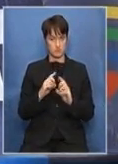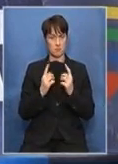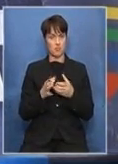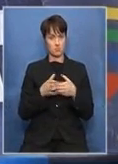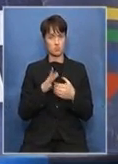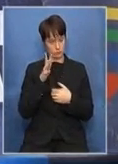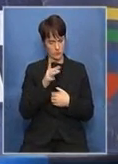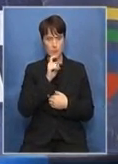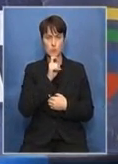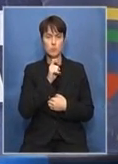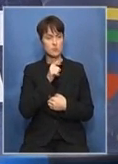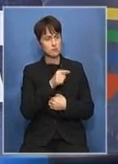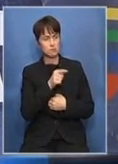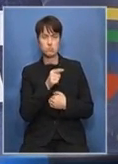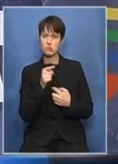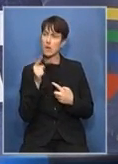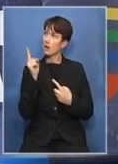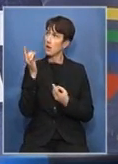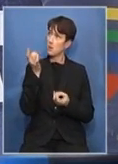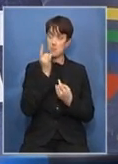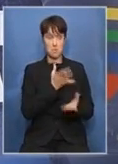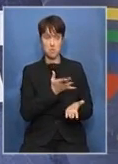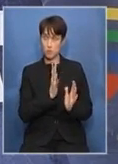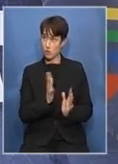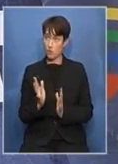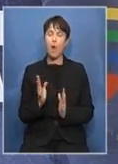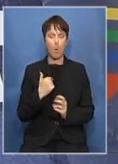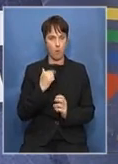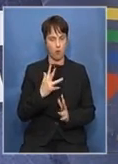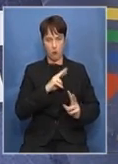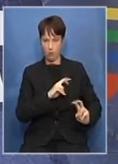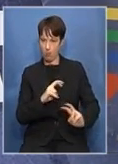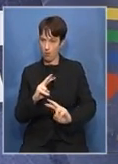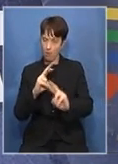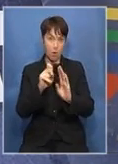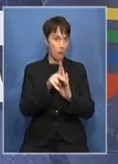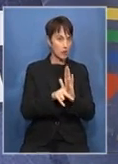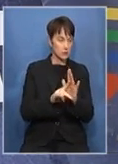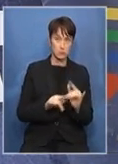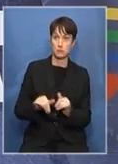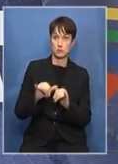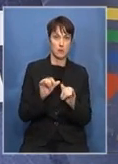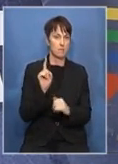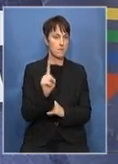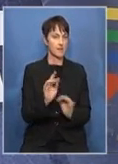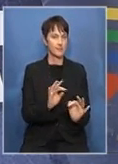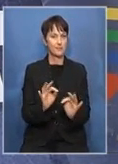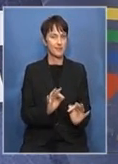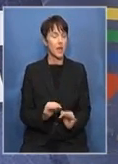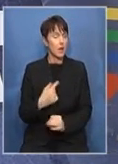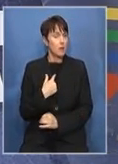to look at other policies that are in violation of our Constitution. We are happy